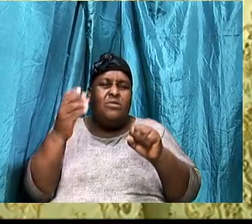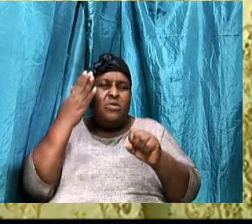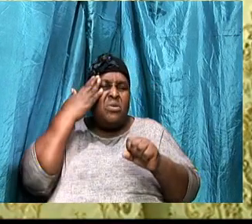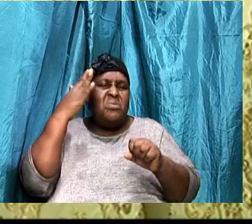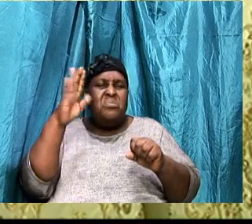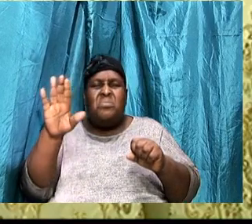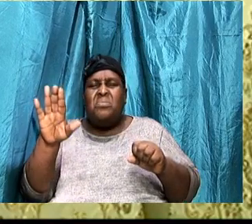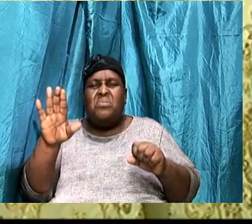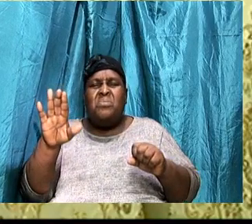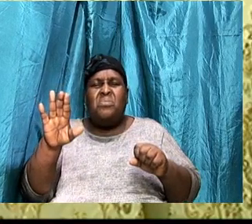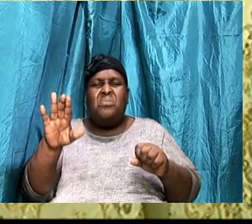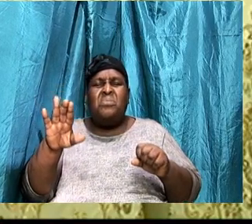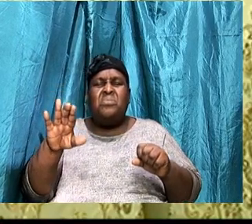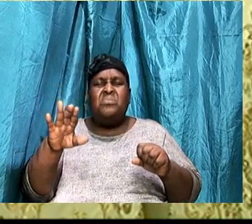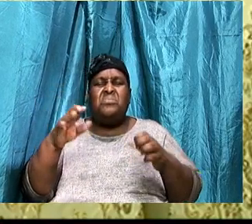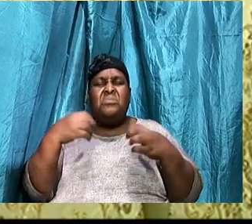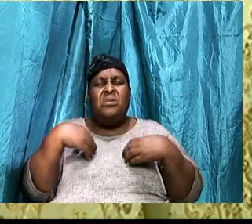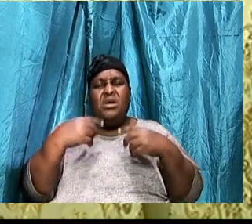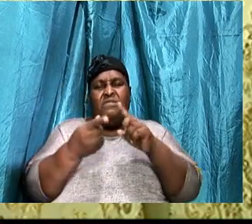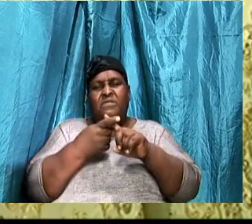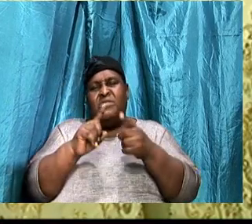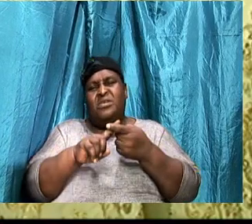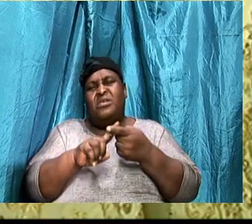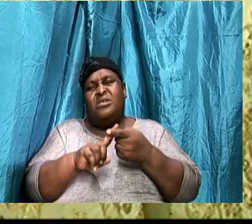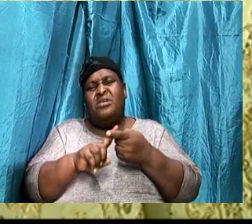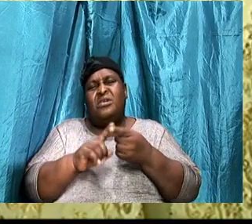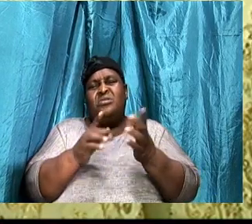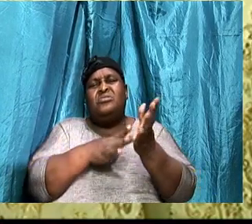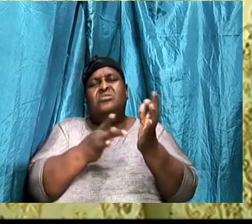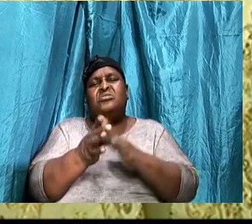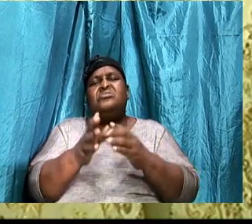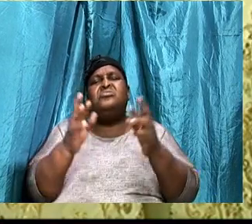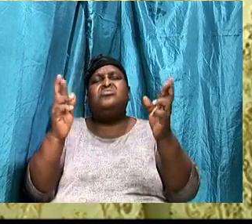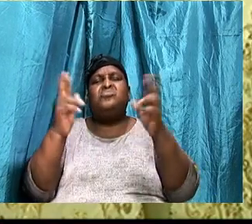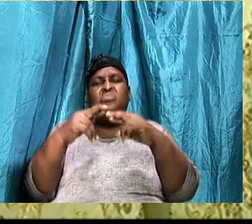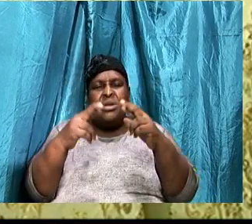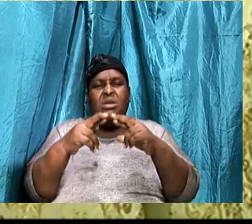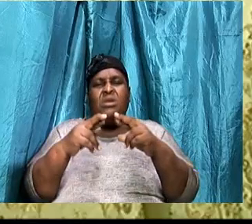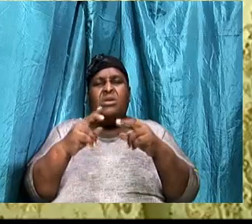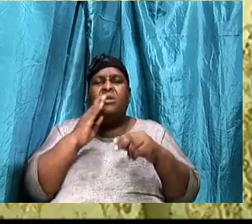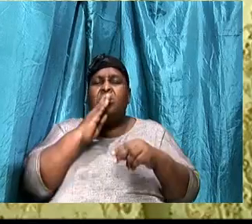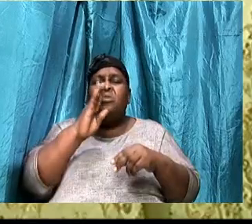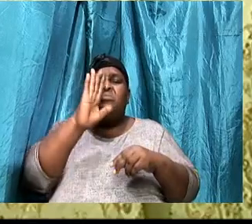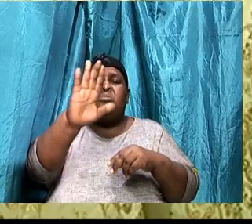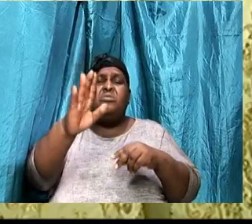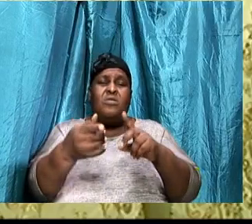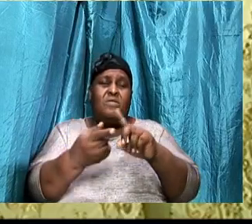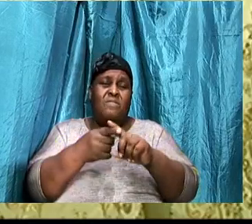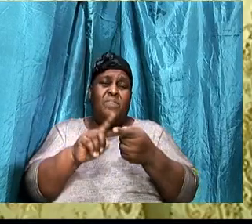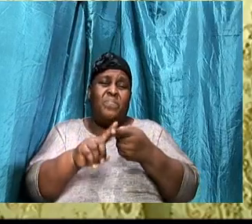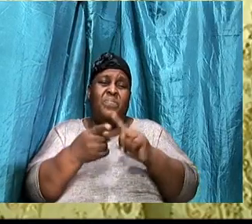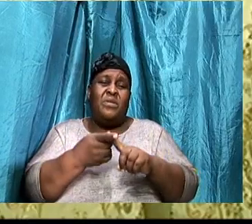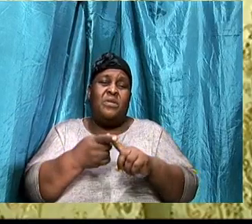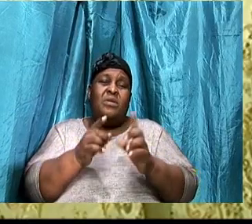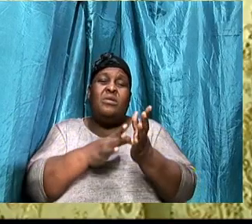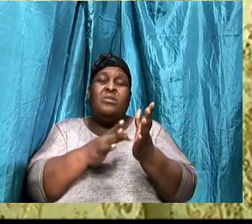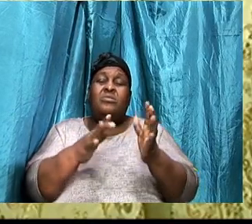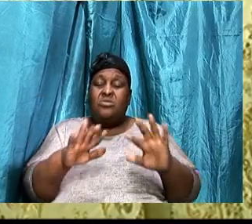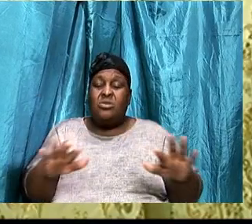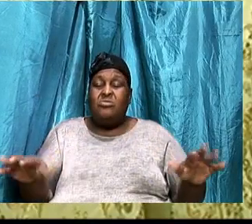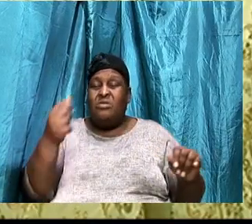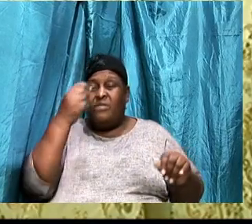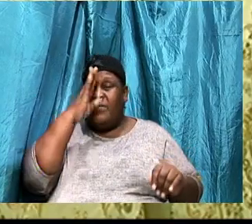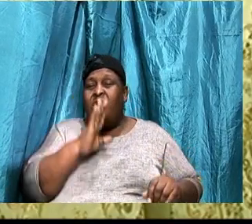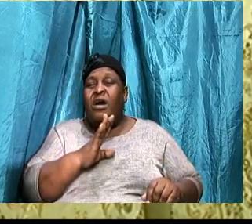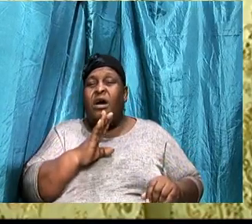Jesus is ready to be your friend. So, child of God, You are no longer a slave. But you